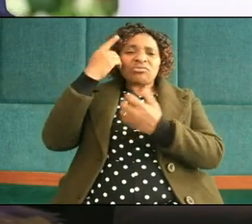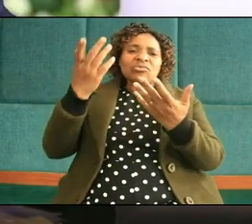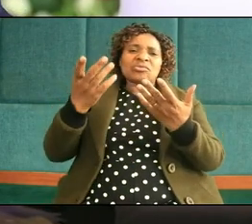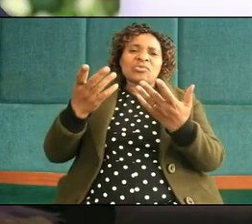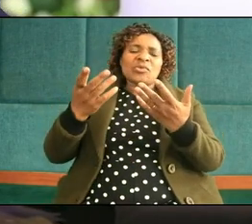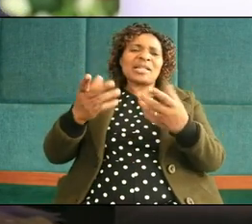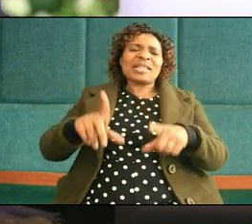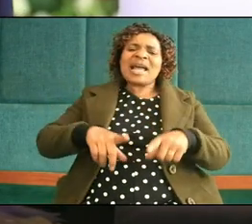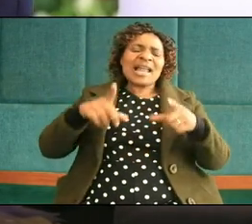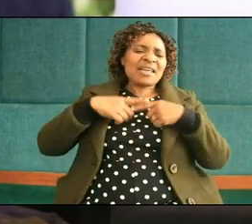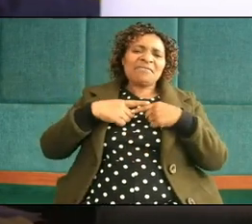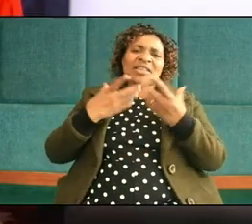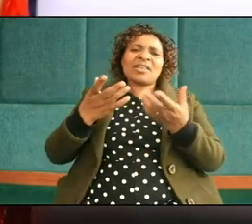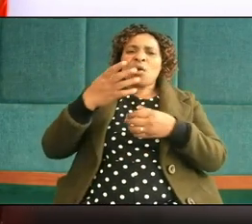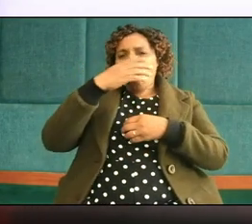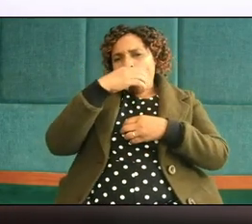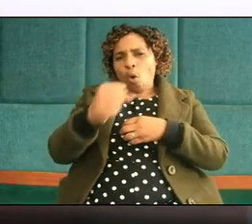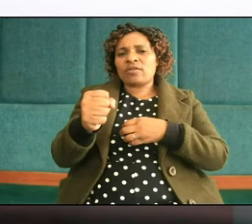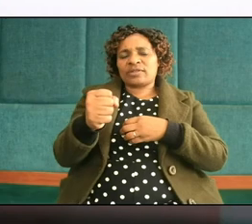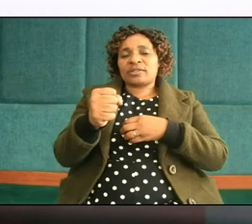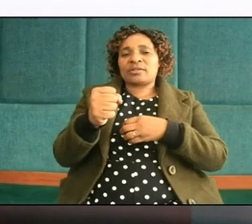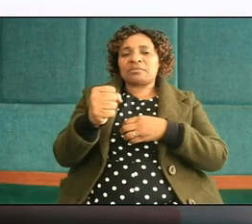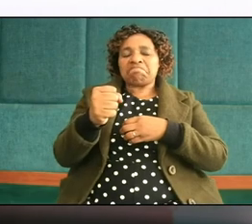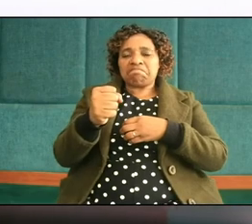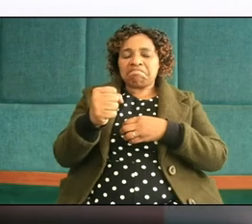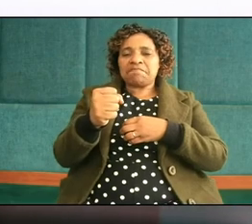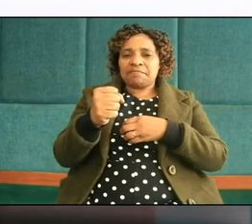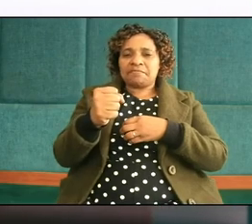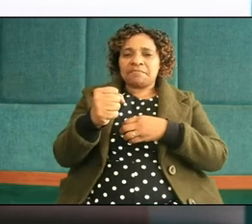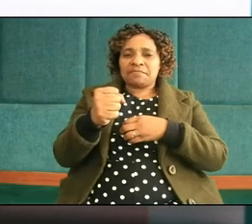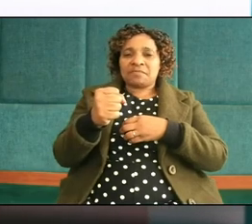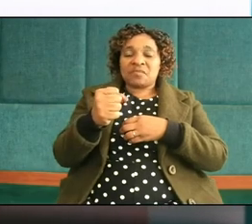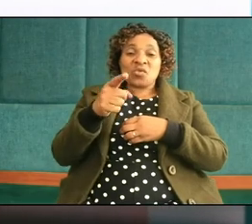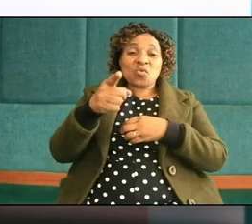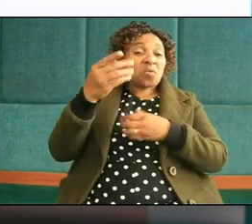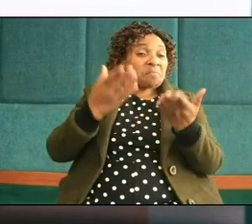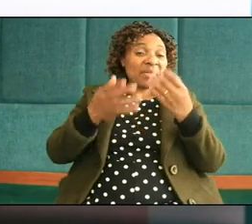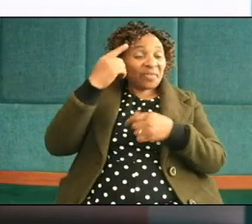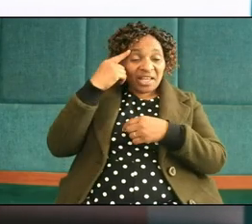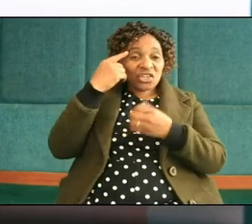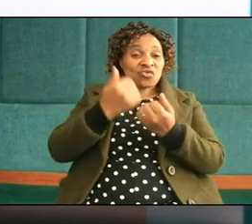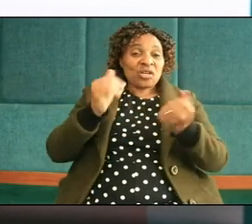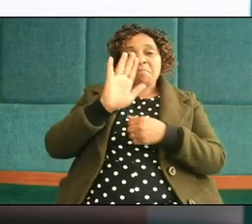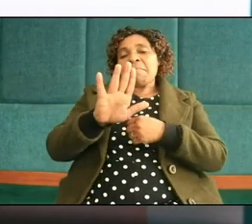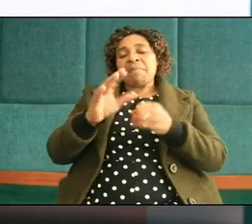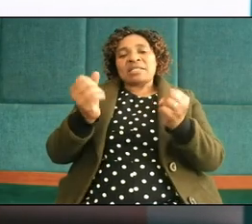peer pressure has become too much you may think your children are safe